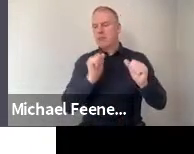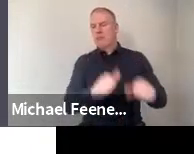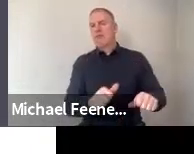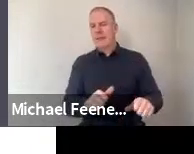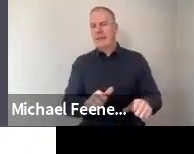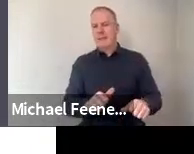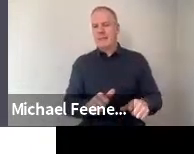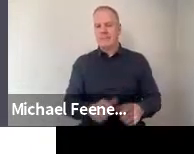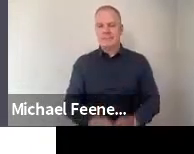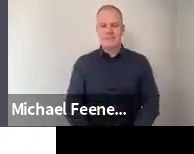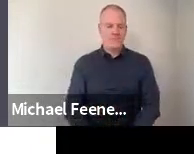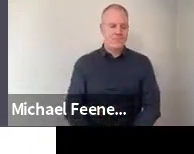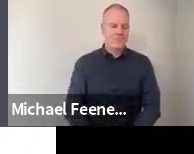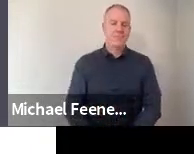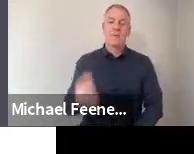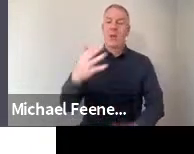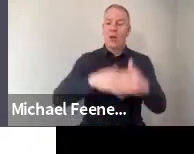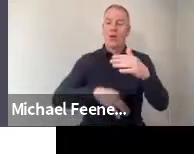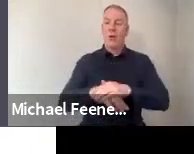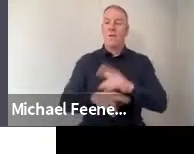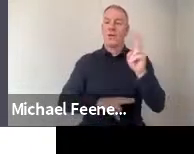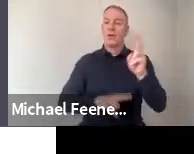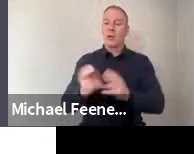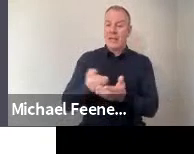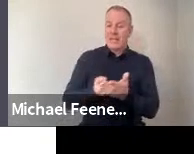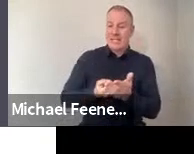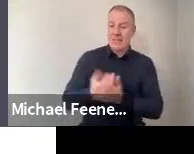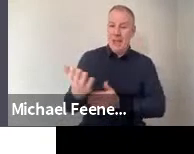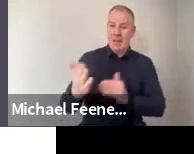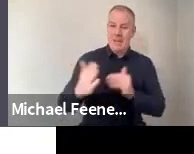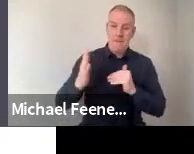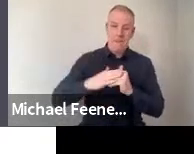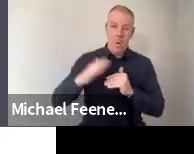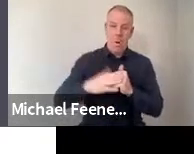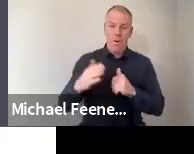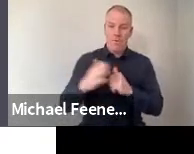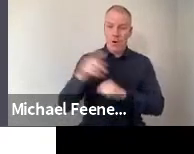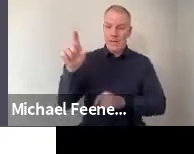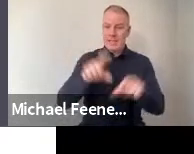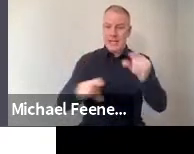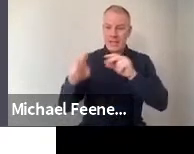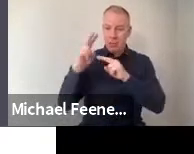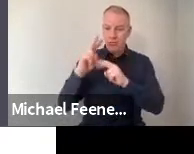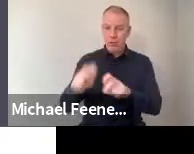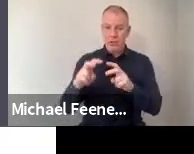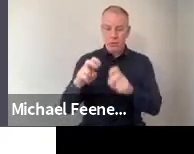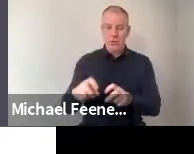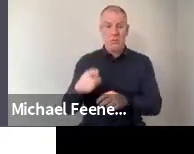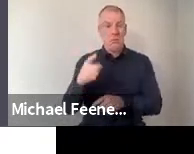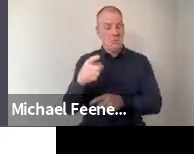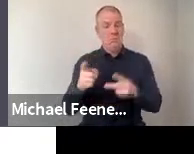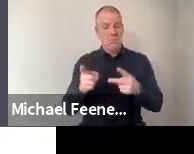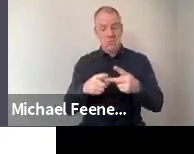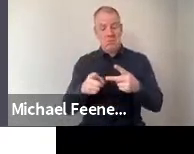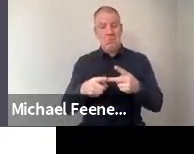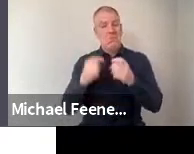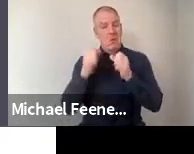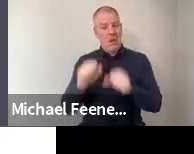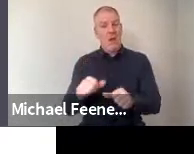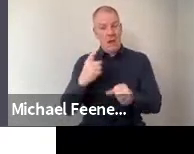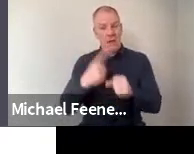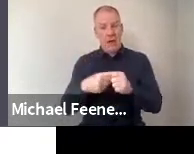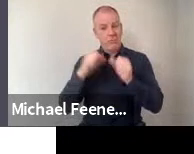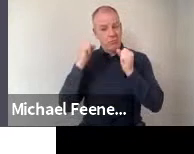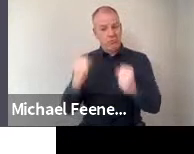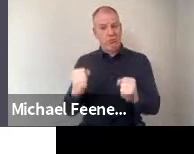idea. The government should spend more money on scientific research. This also saw very high levels of